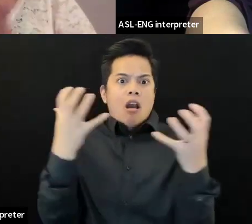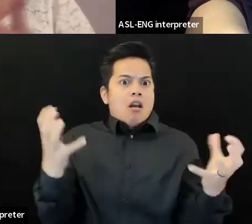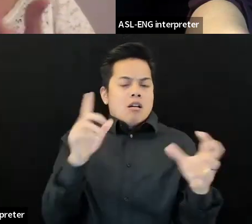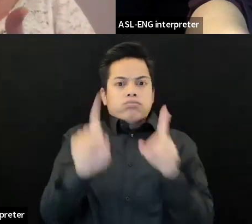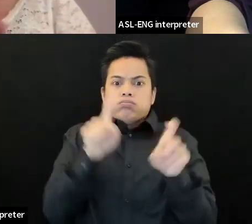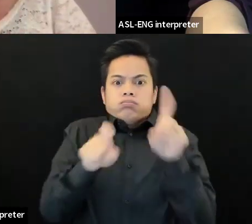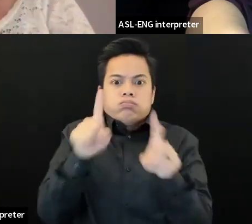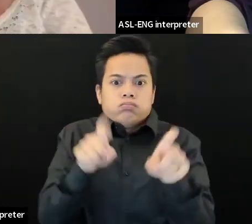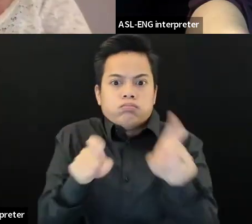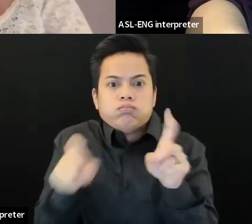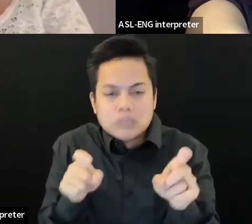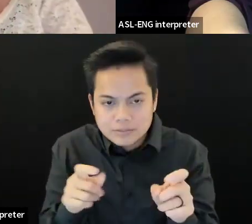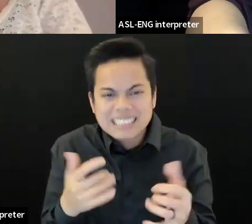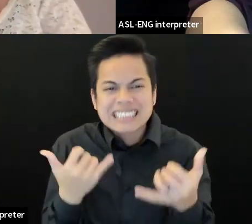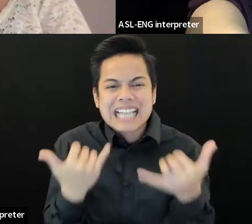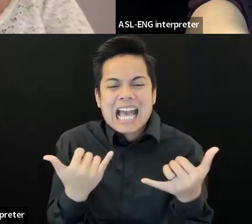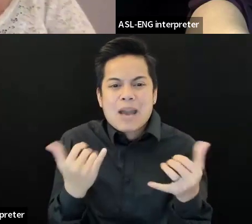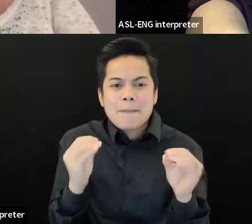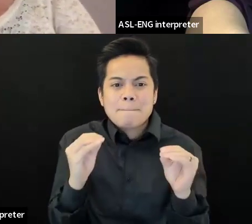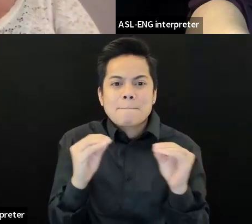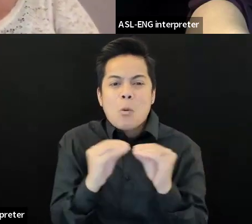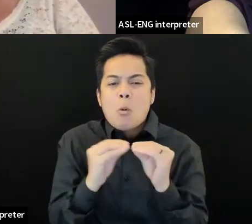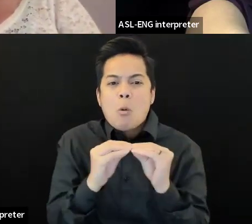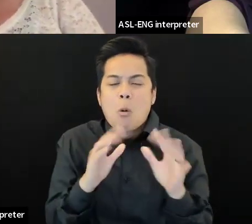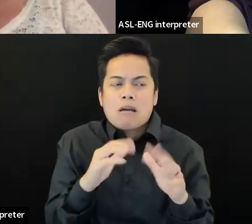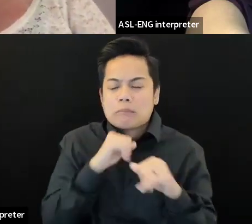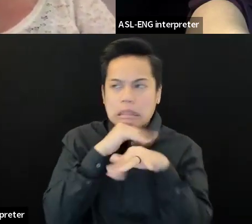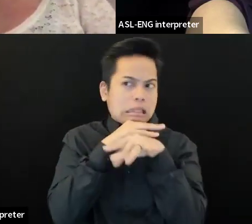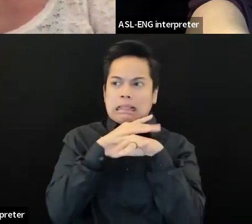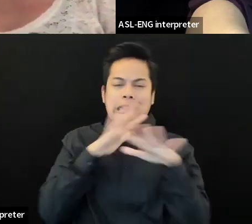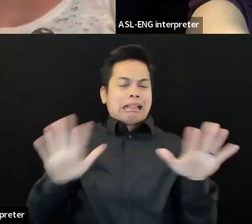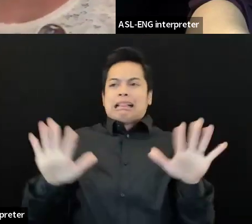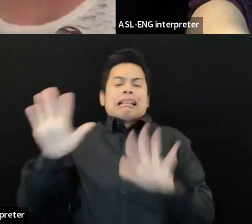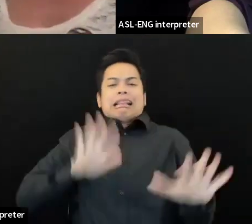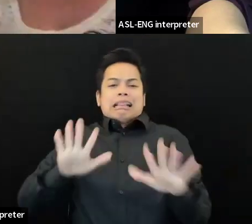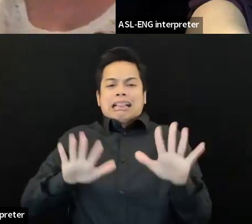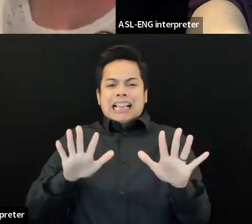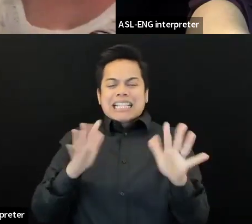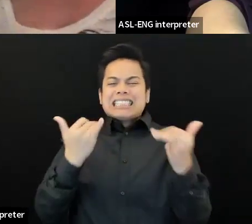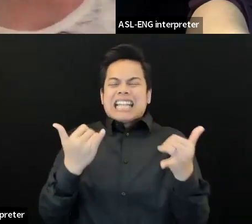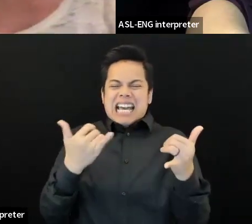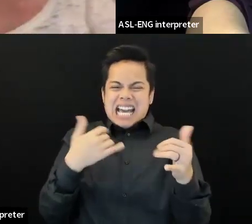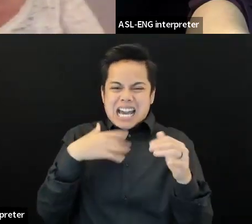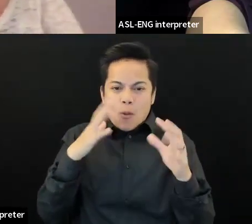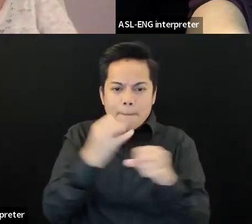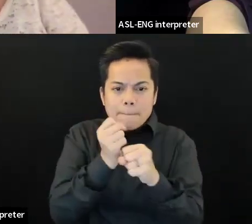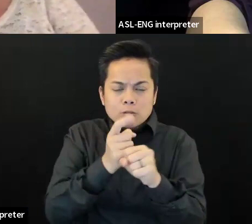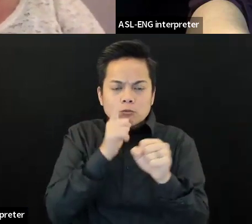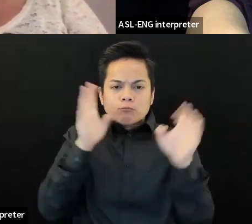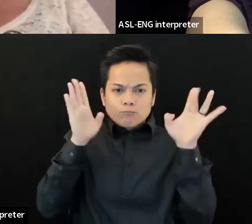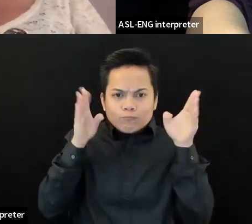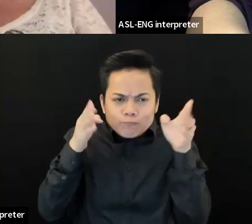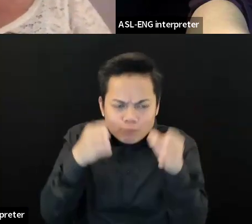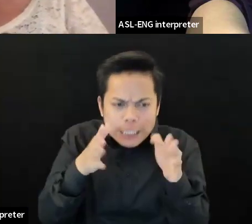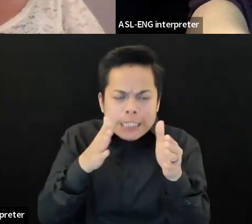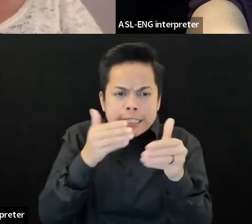some of the stuff that is still underway. We are really thinking of this as like a membership sort